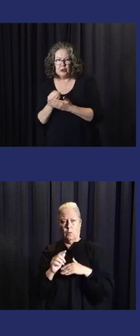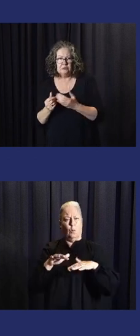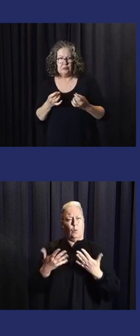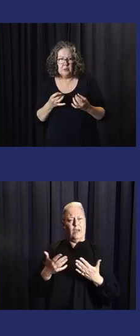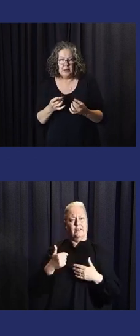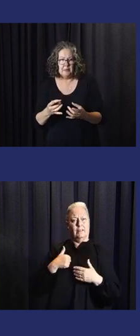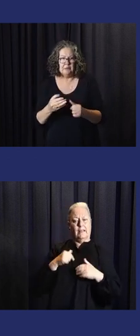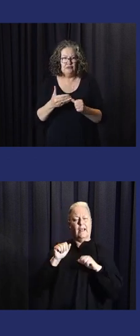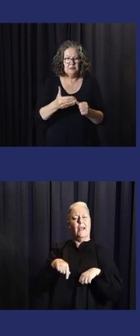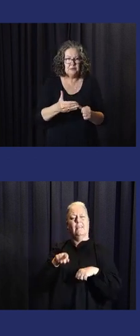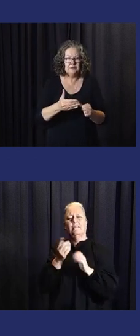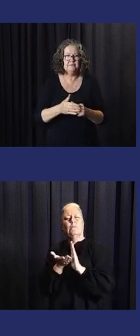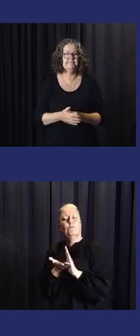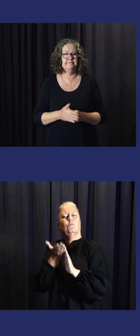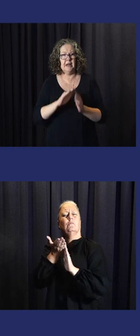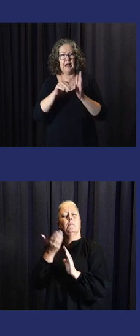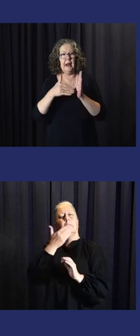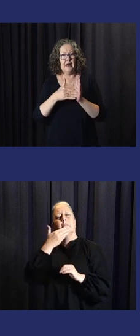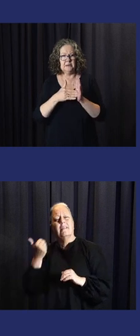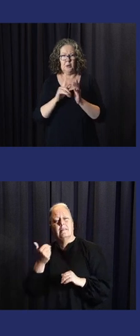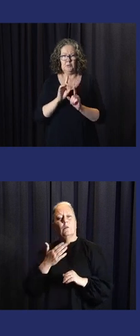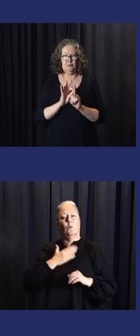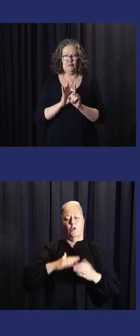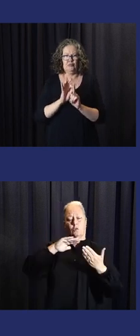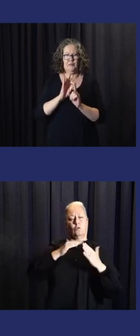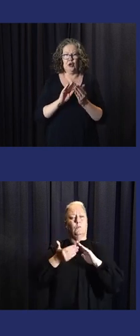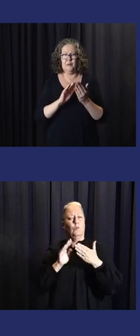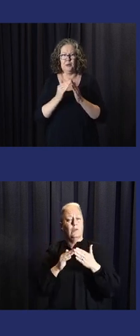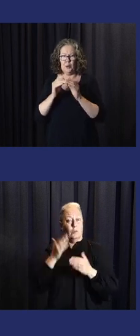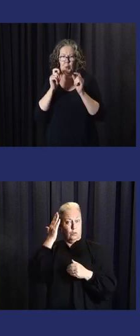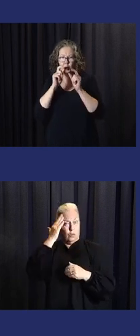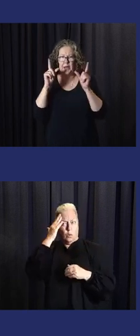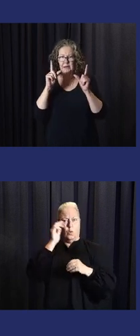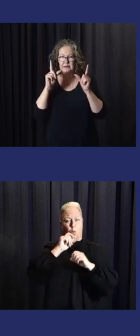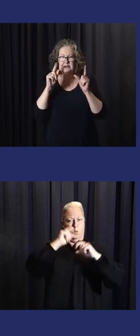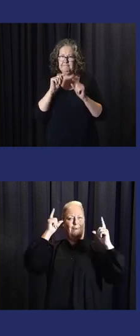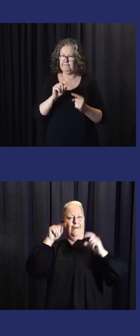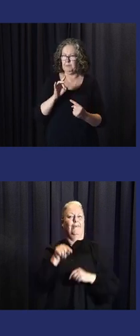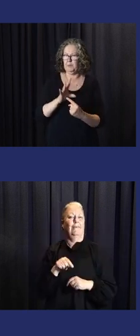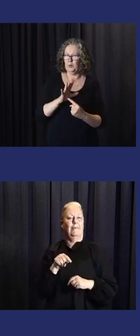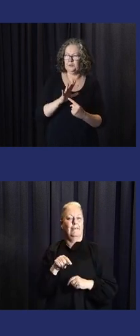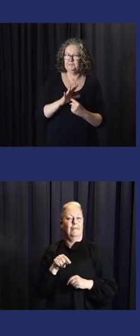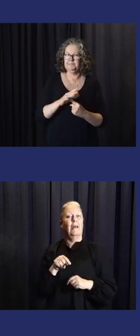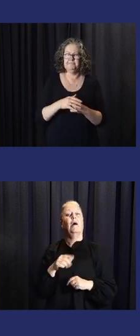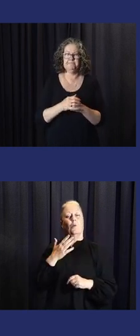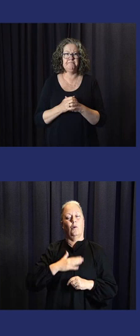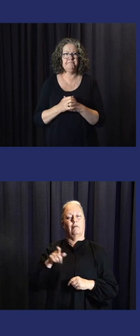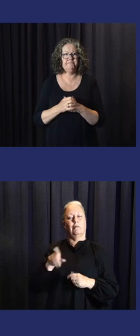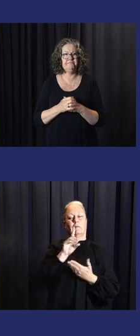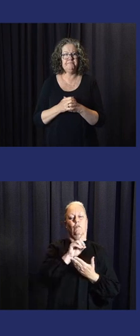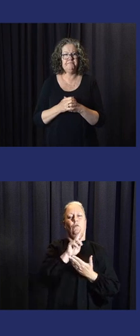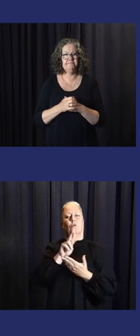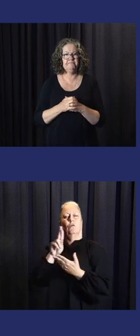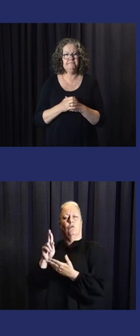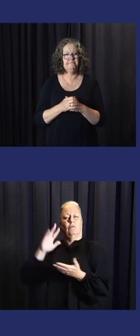preparedness and response. And the seventh is improve the community awareness play an important